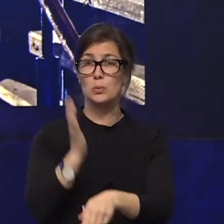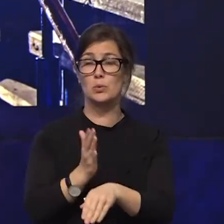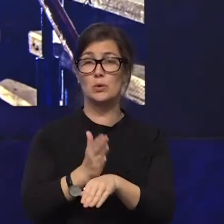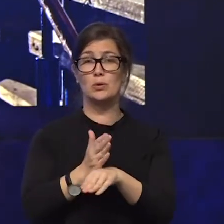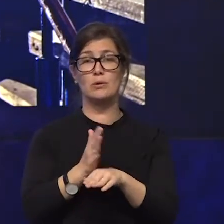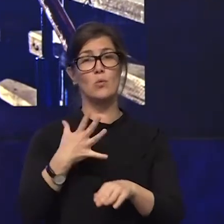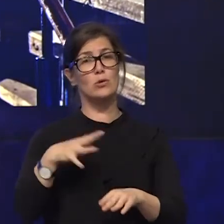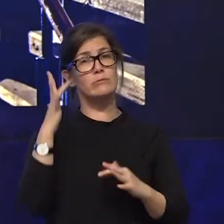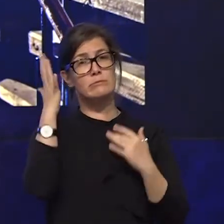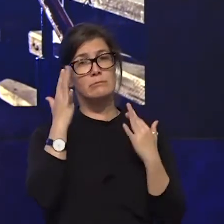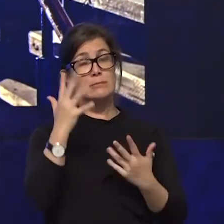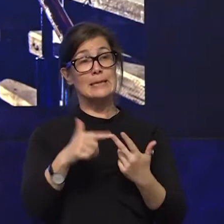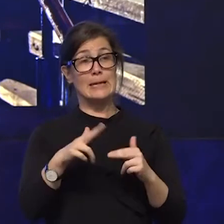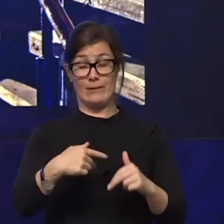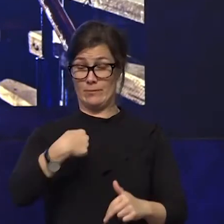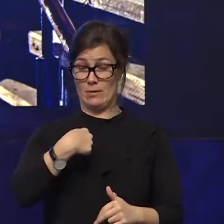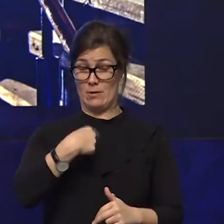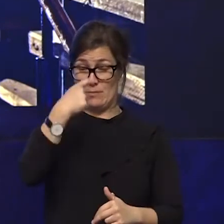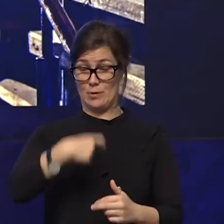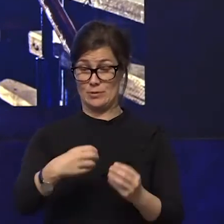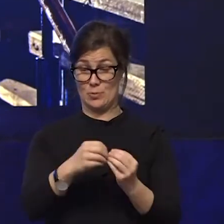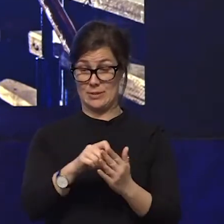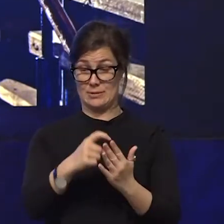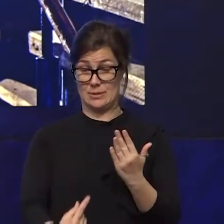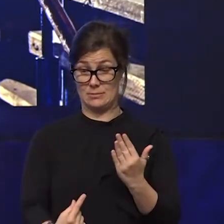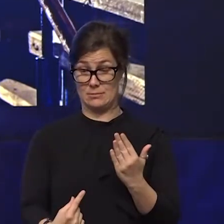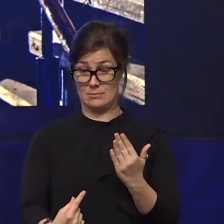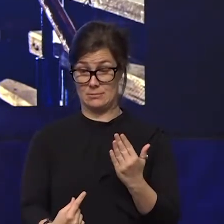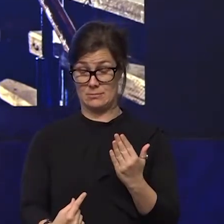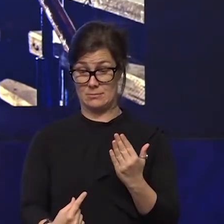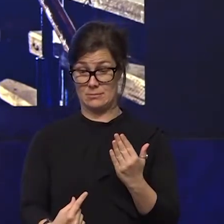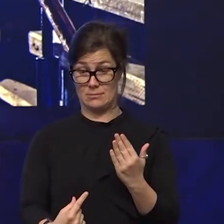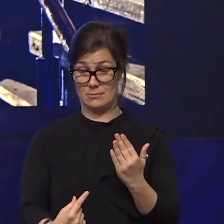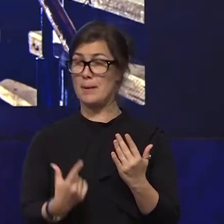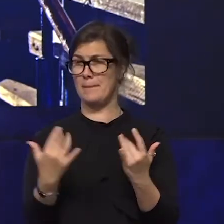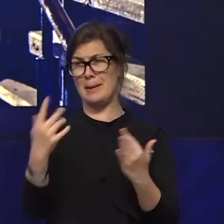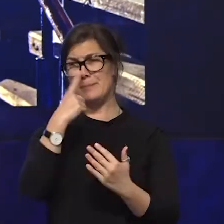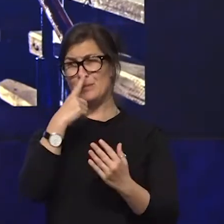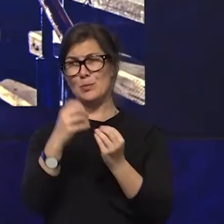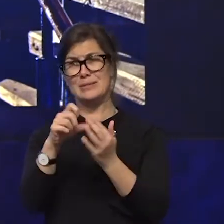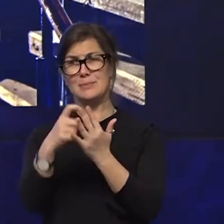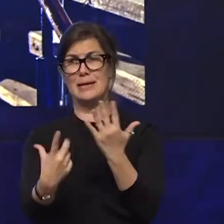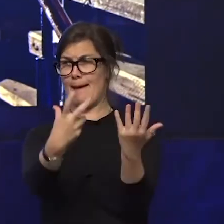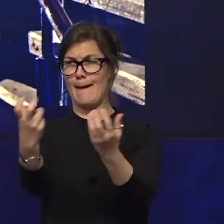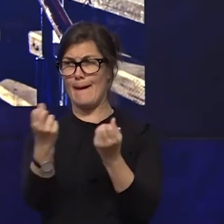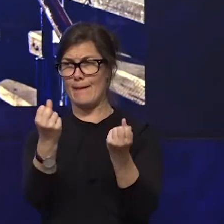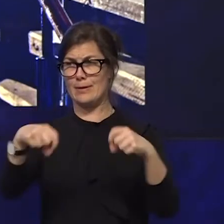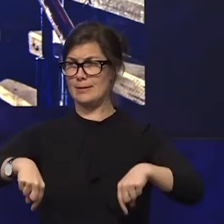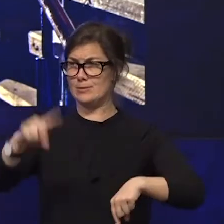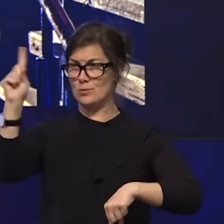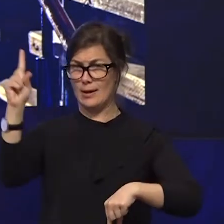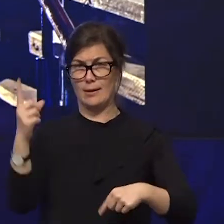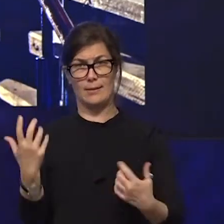now if i were a person with disability and indeed there are several people with disability in the audience today